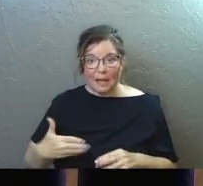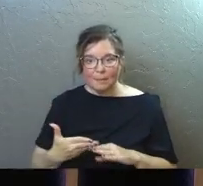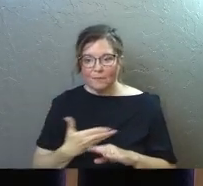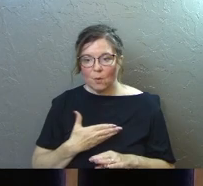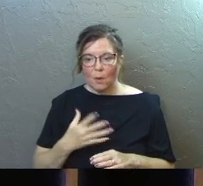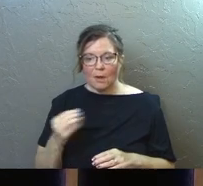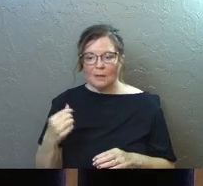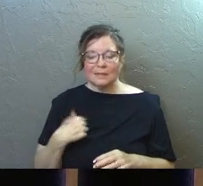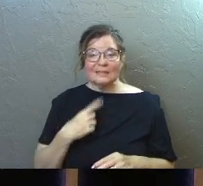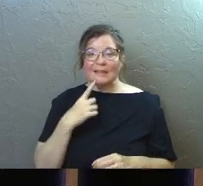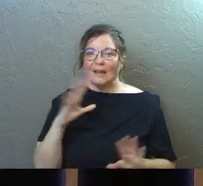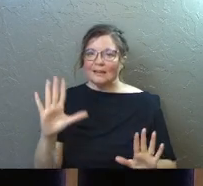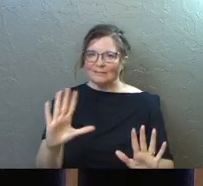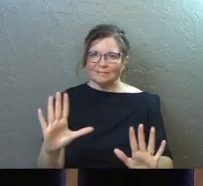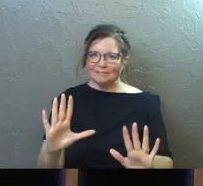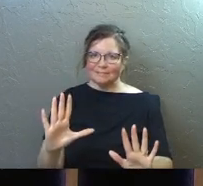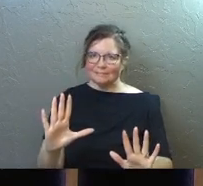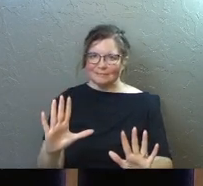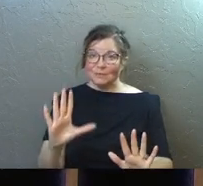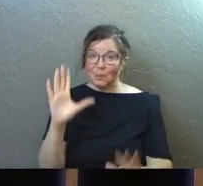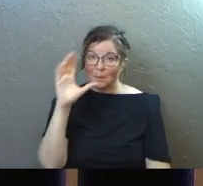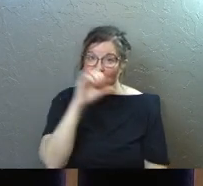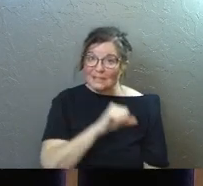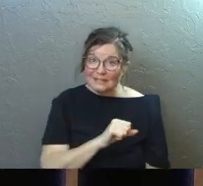before. And just say you're missing out.